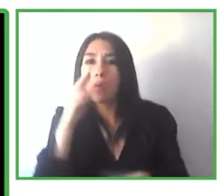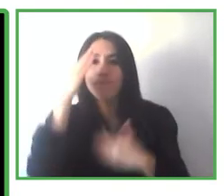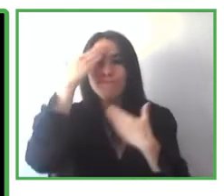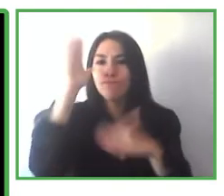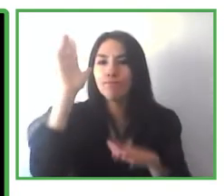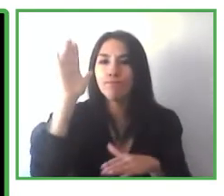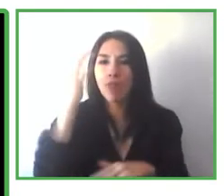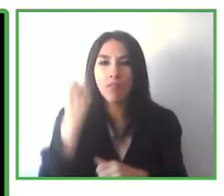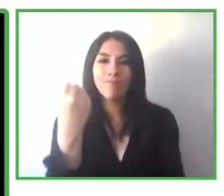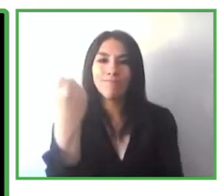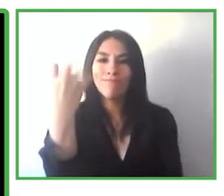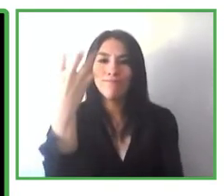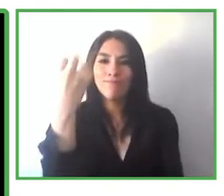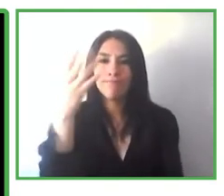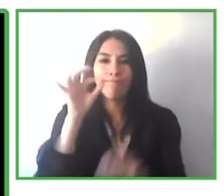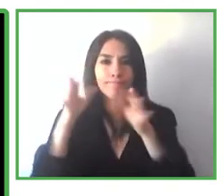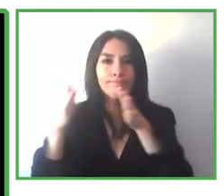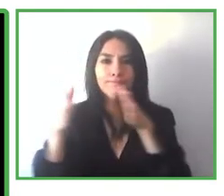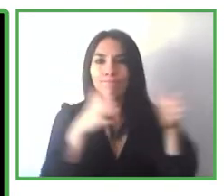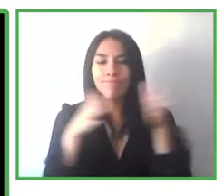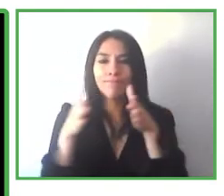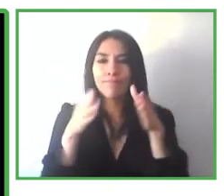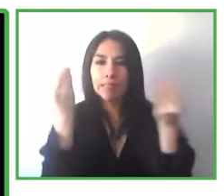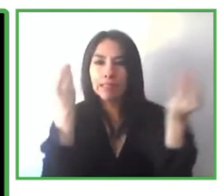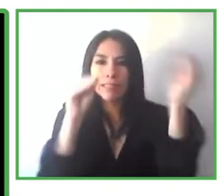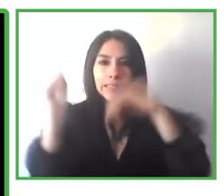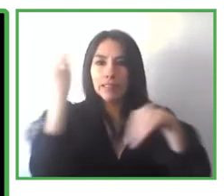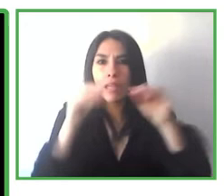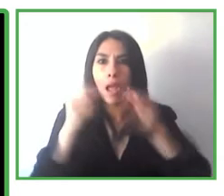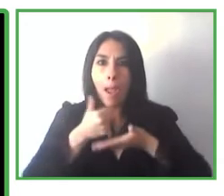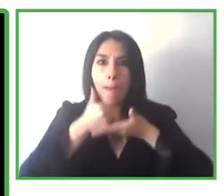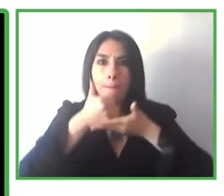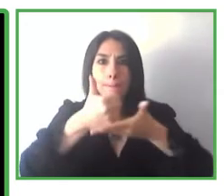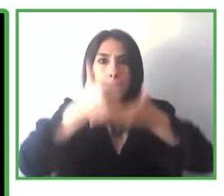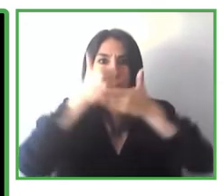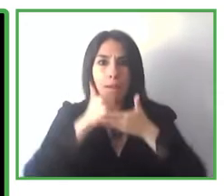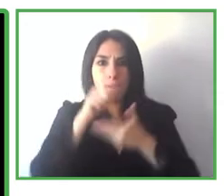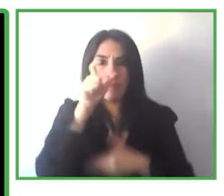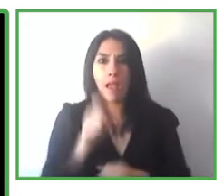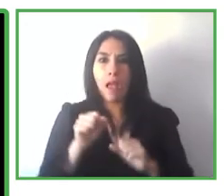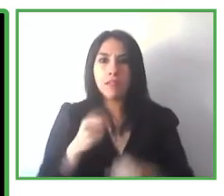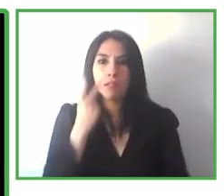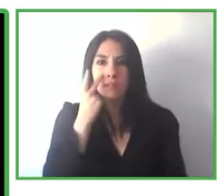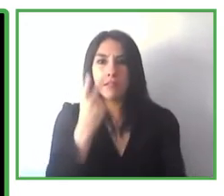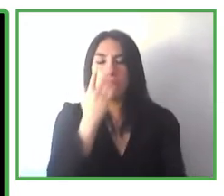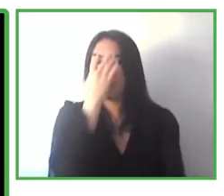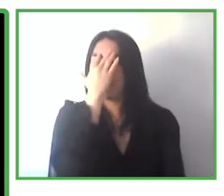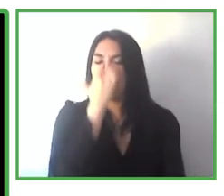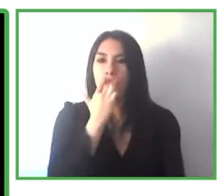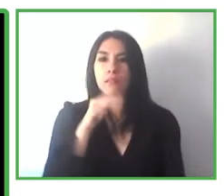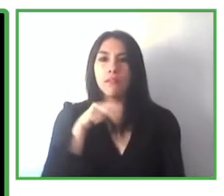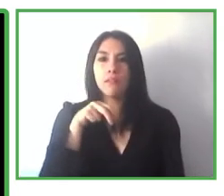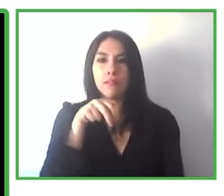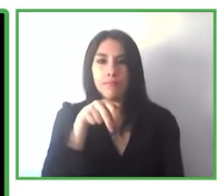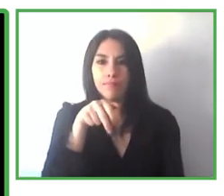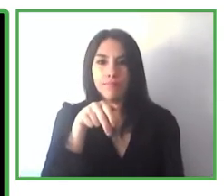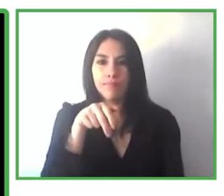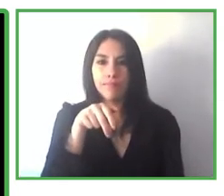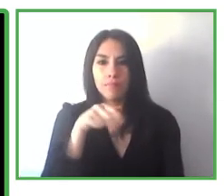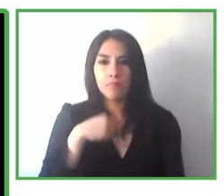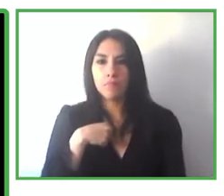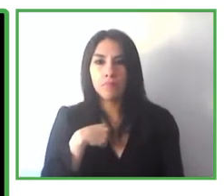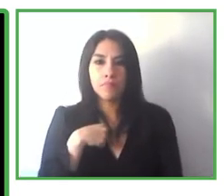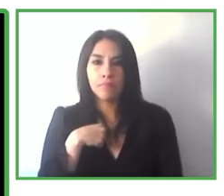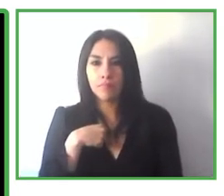signs to help people with visual impairments to find those things just with their mobile phones. So